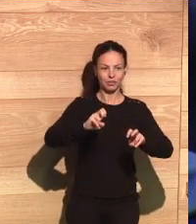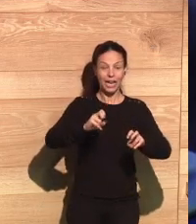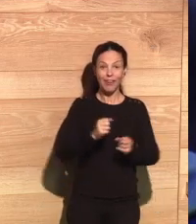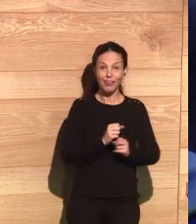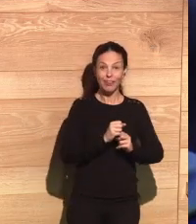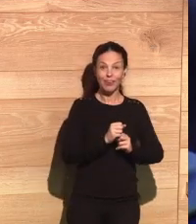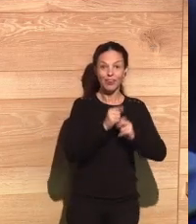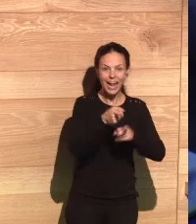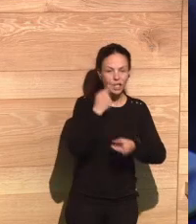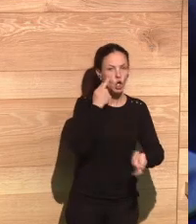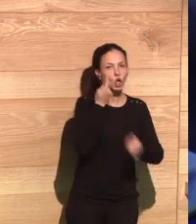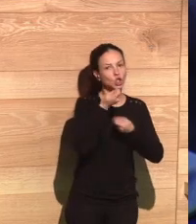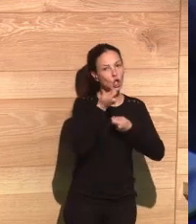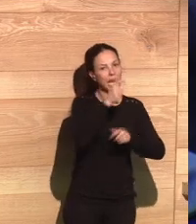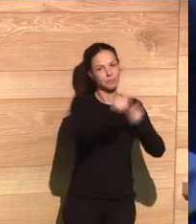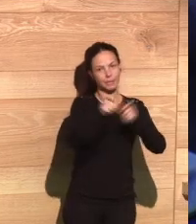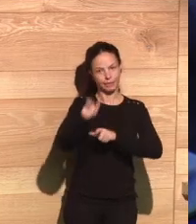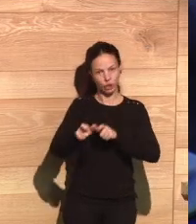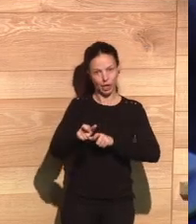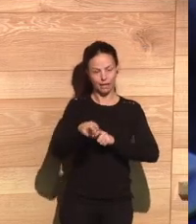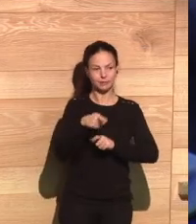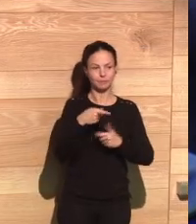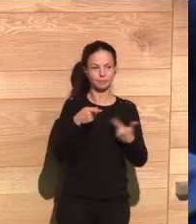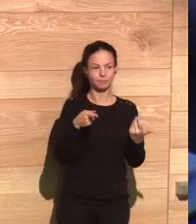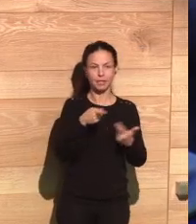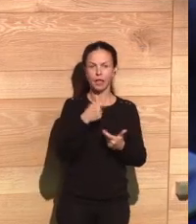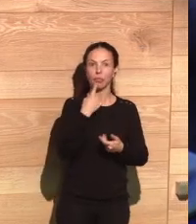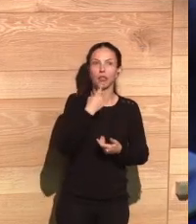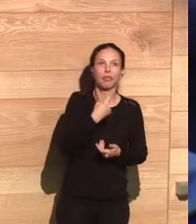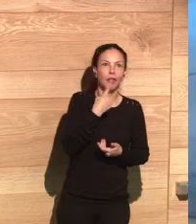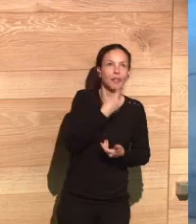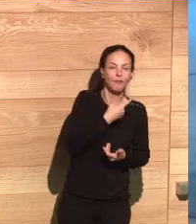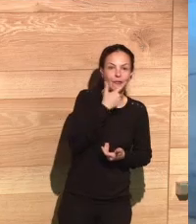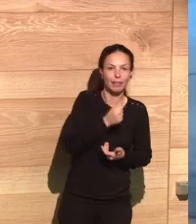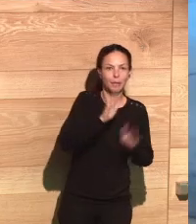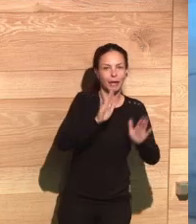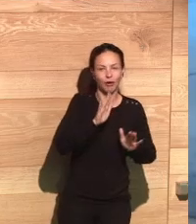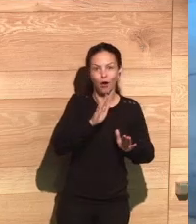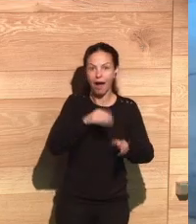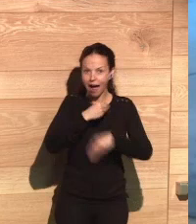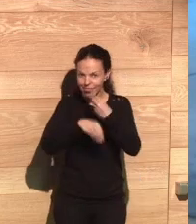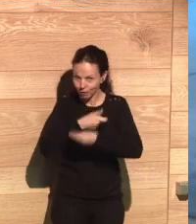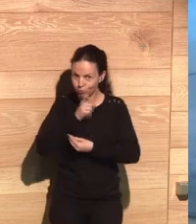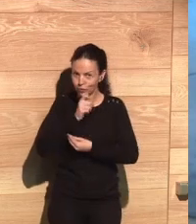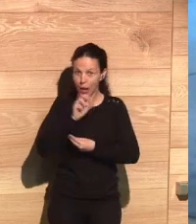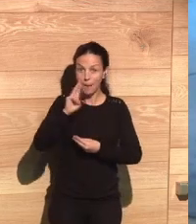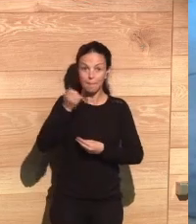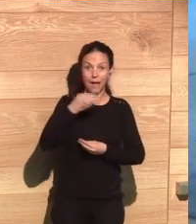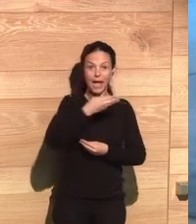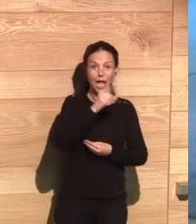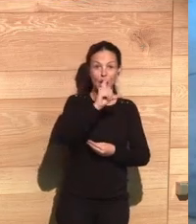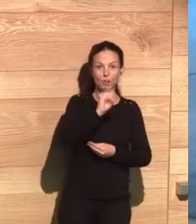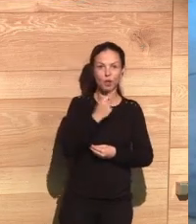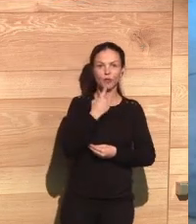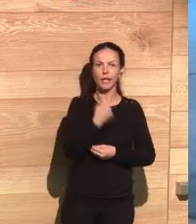innovation to be able to provide transparency and to give the control back to the people. It's very easy to say, but very hard to